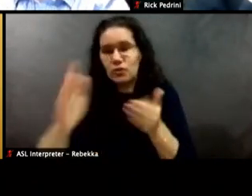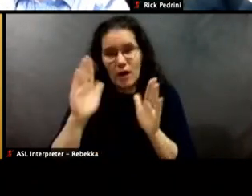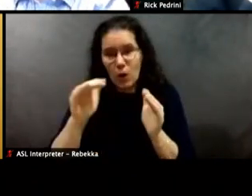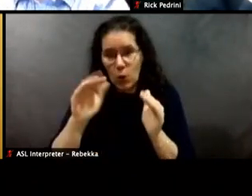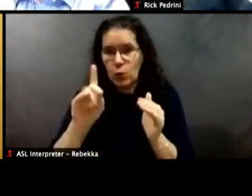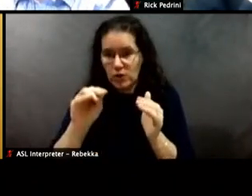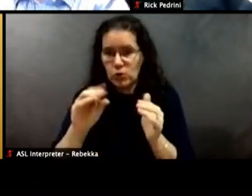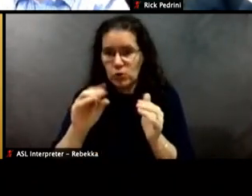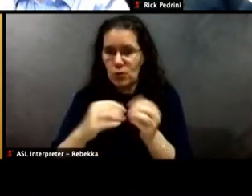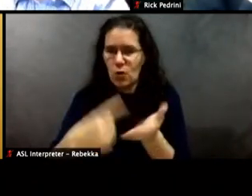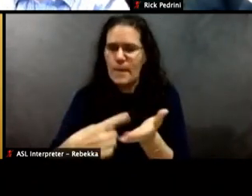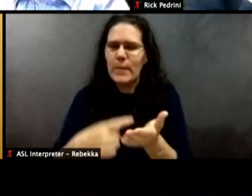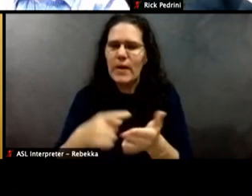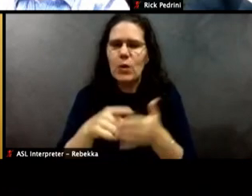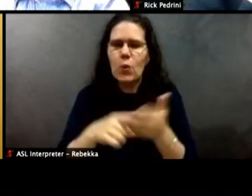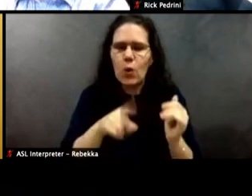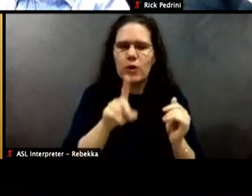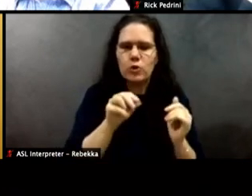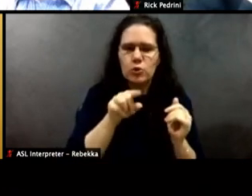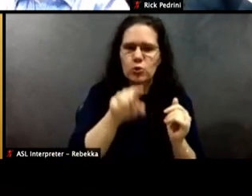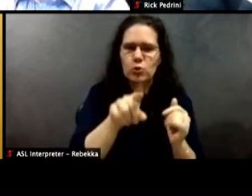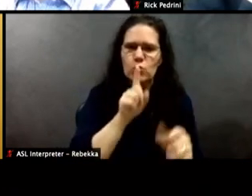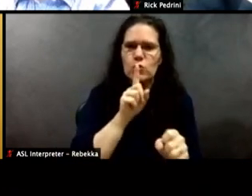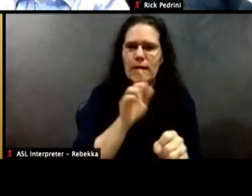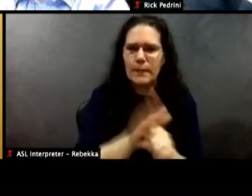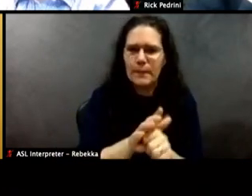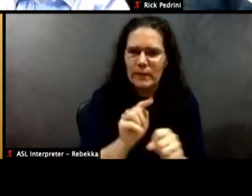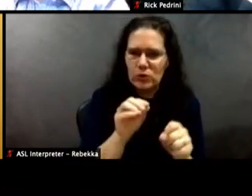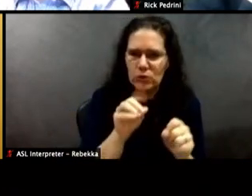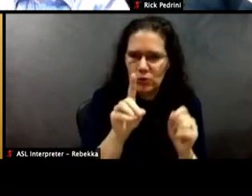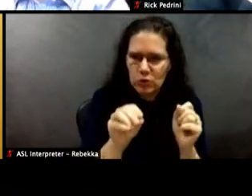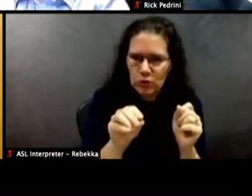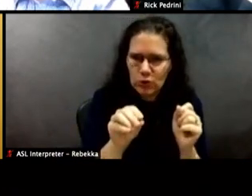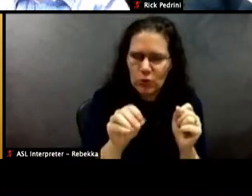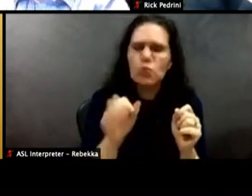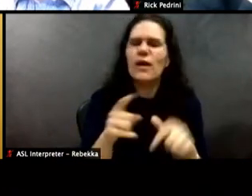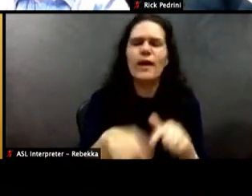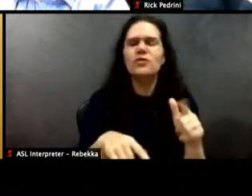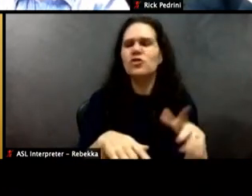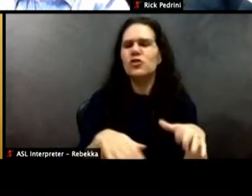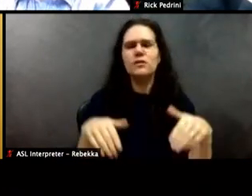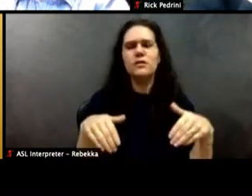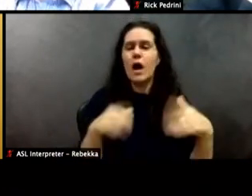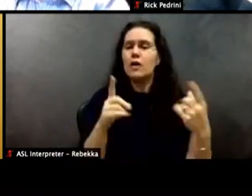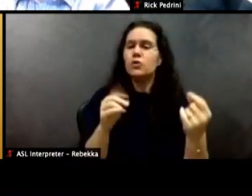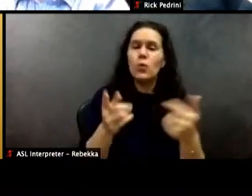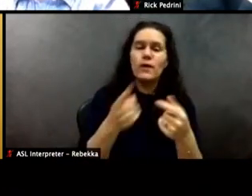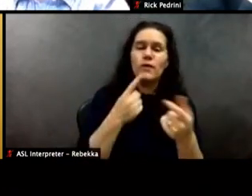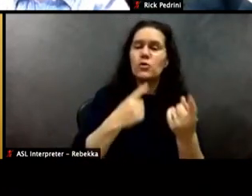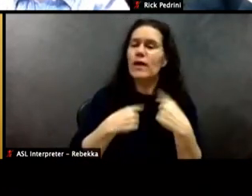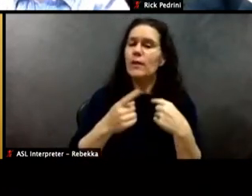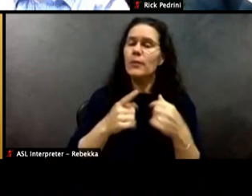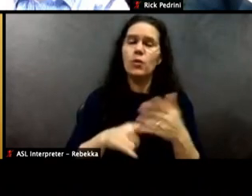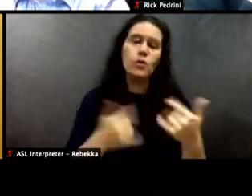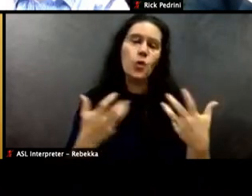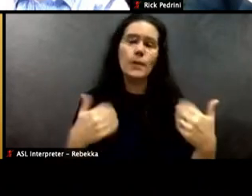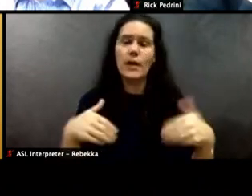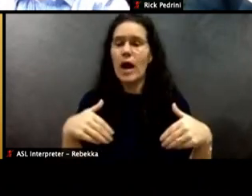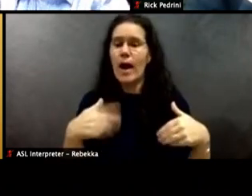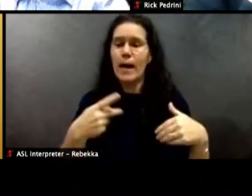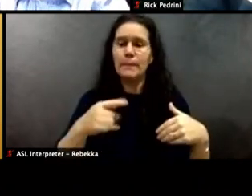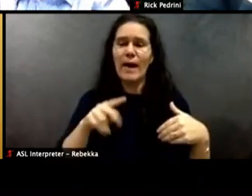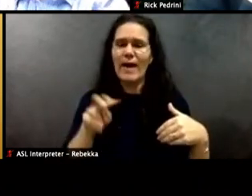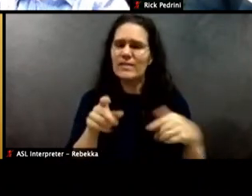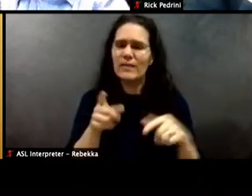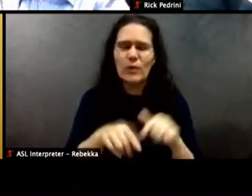what are the things that you commit to? Right. Because you can't just take like a passive posture and say, OK, I'll do anything you want. Just tell me what you want me to do. Right. So